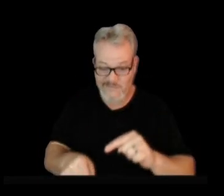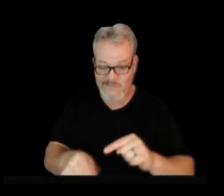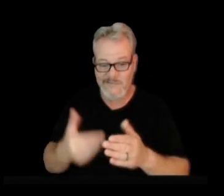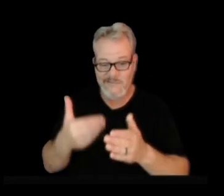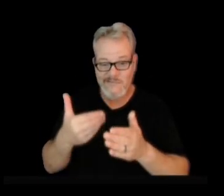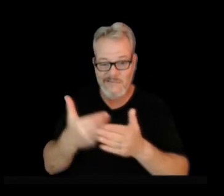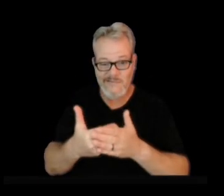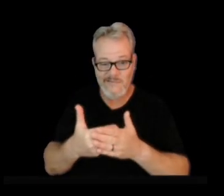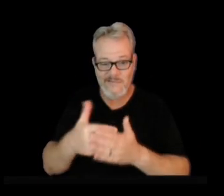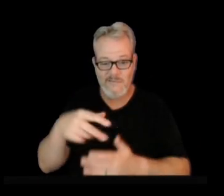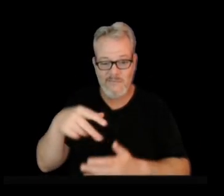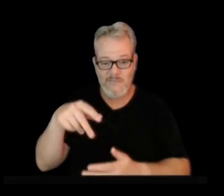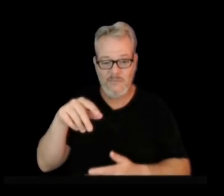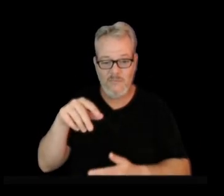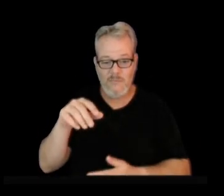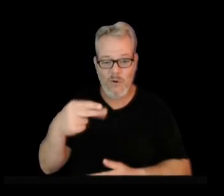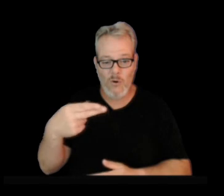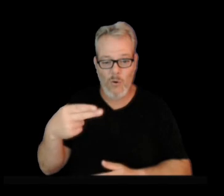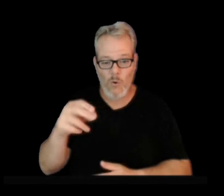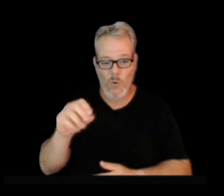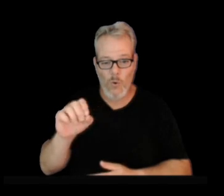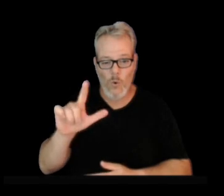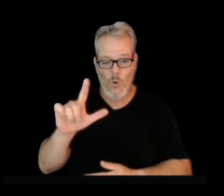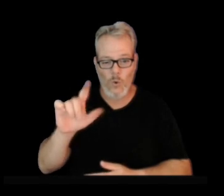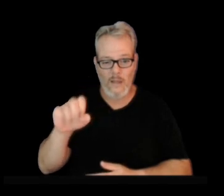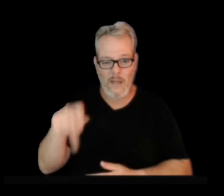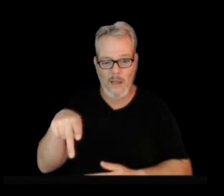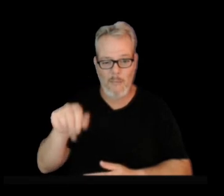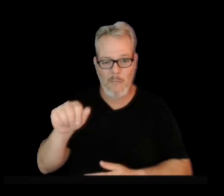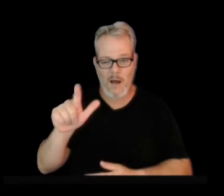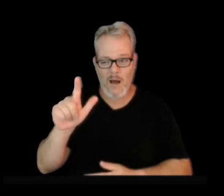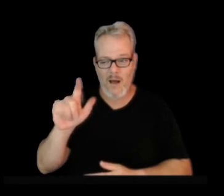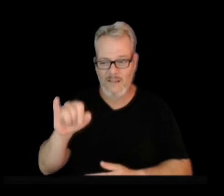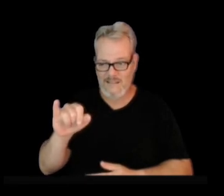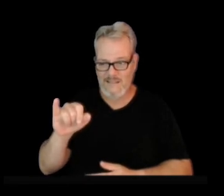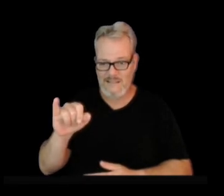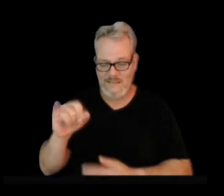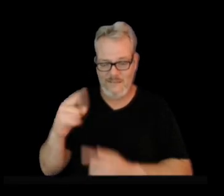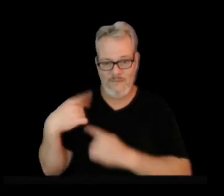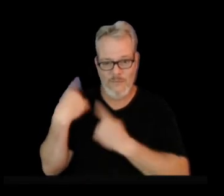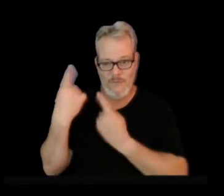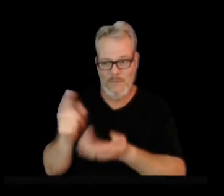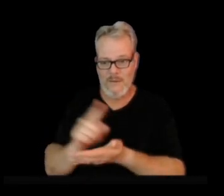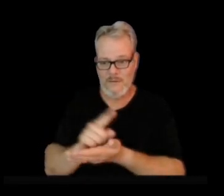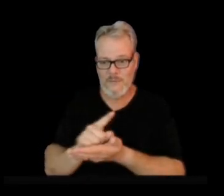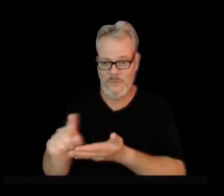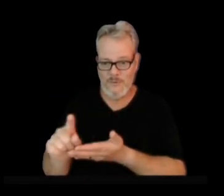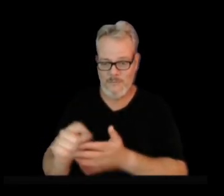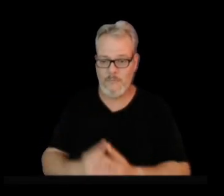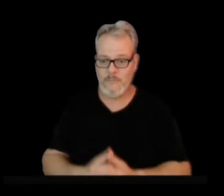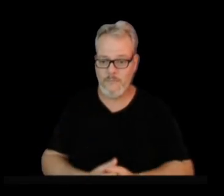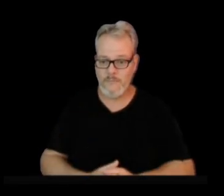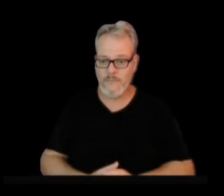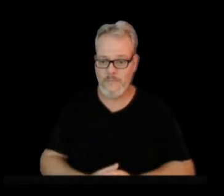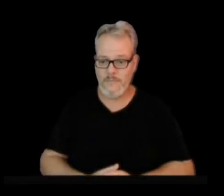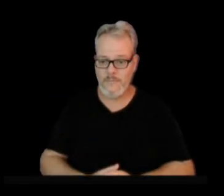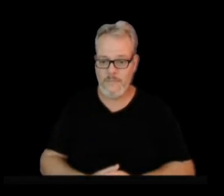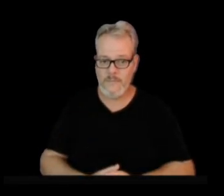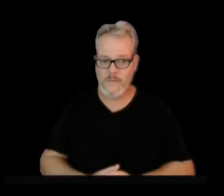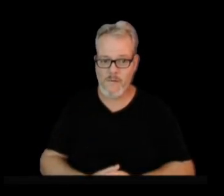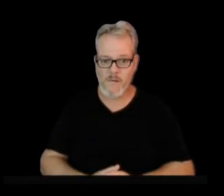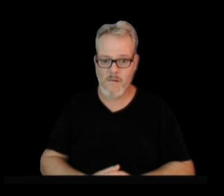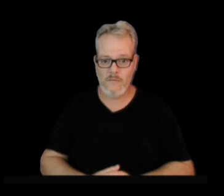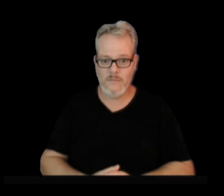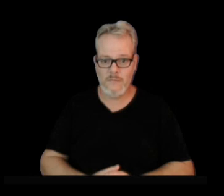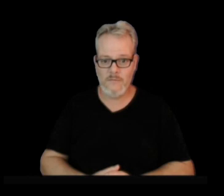Pali, by the coast, also moving very fast within the last week or so. So this effect is all happening up